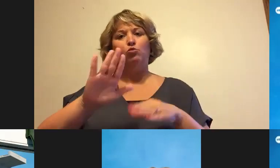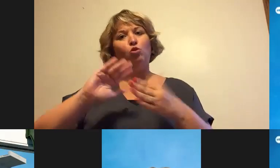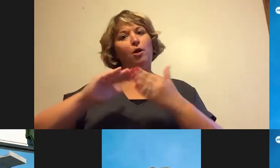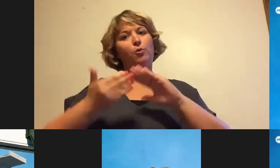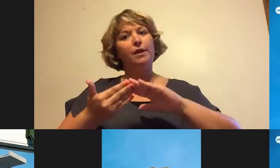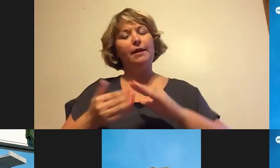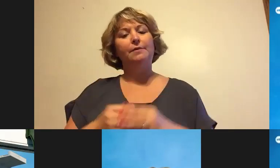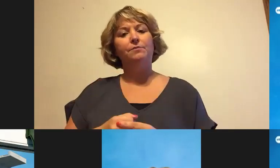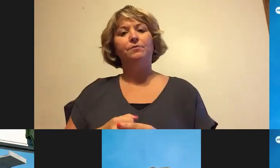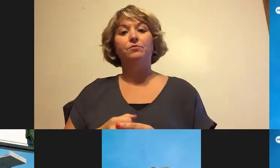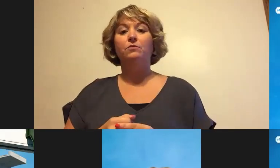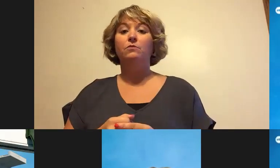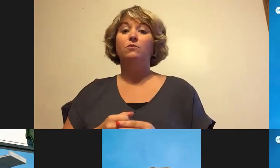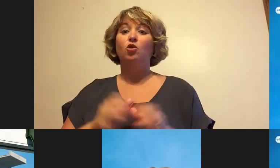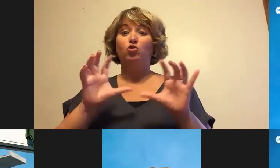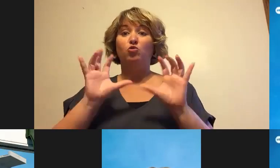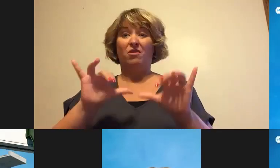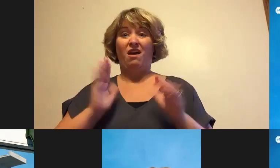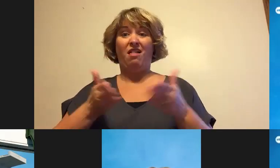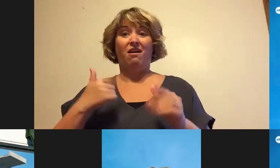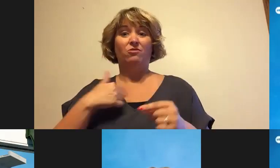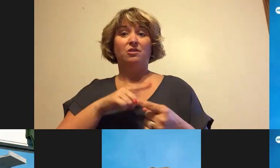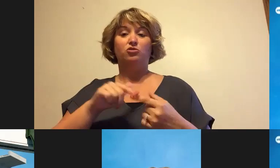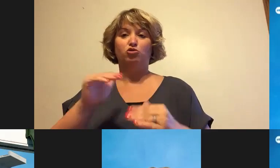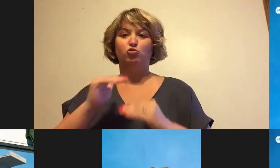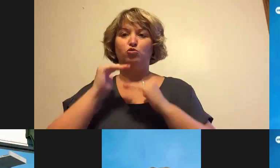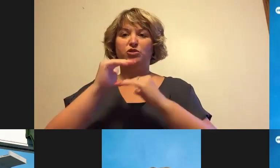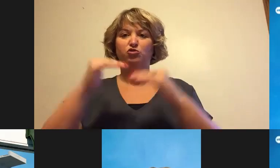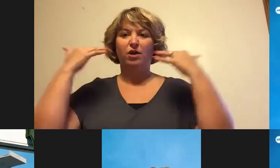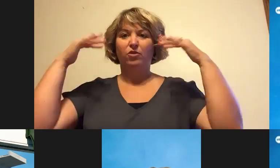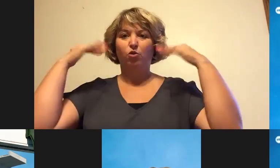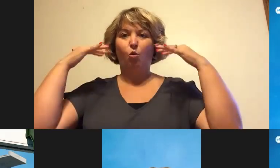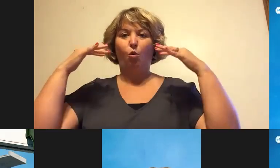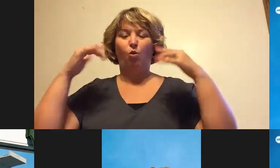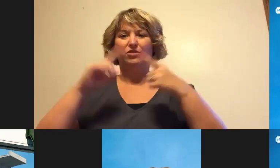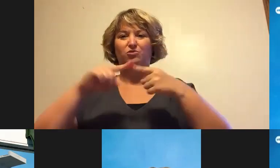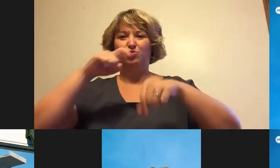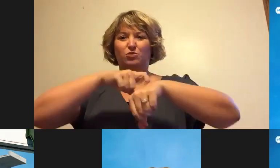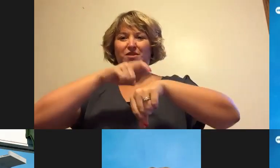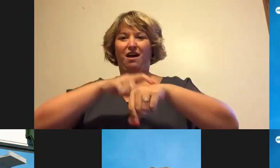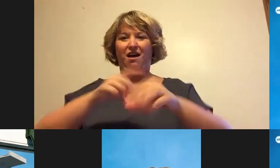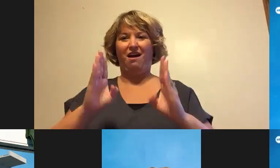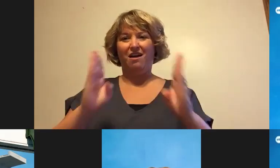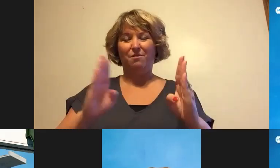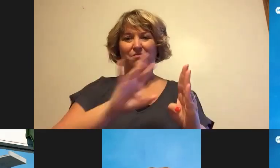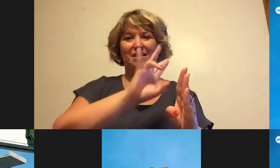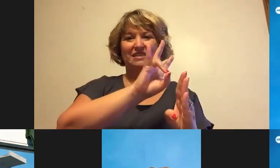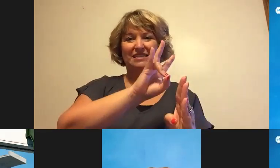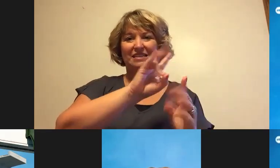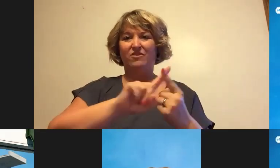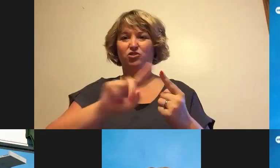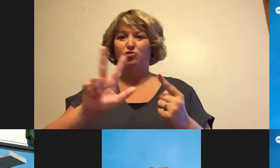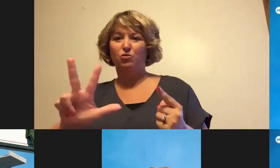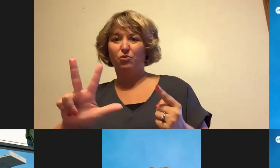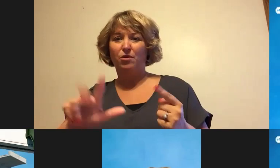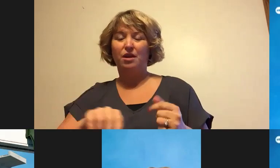that, that allows us to restrict the noise to a time period, which would be either 7 to 3, 7 to 7